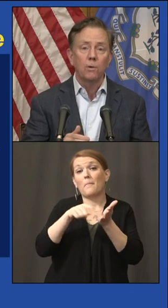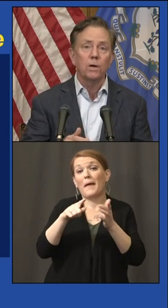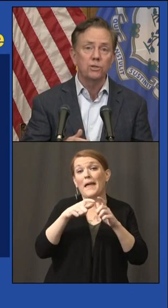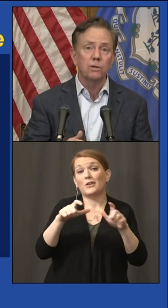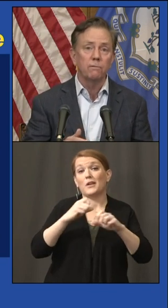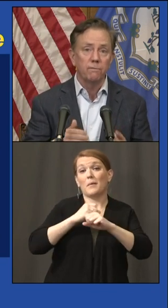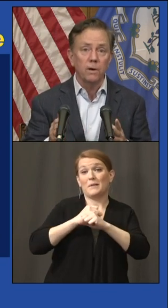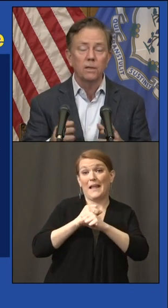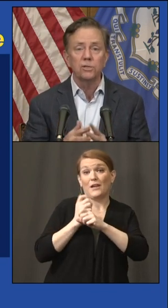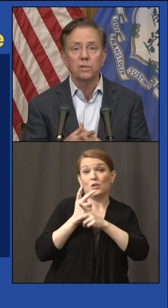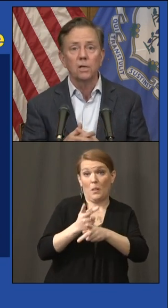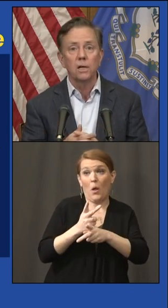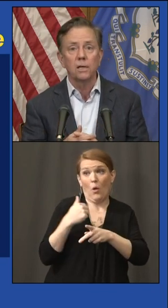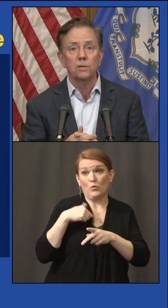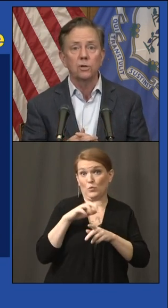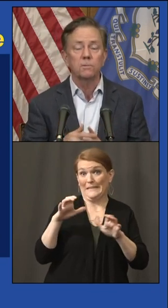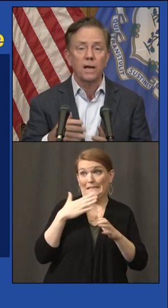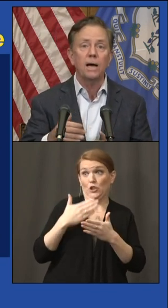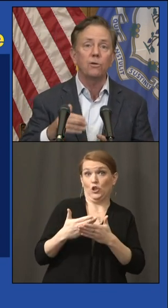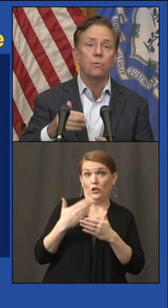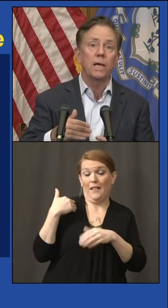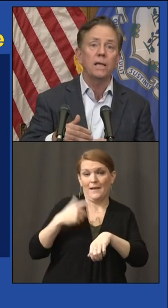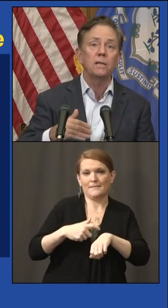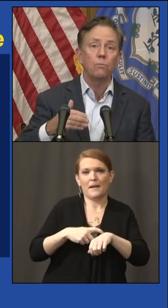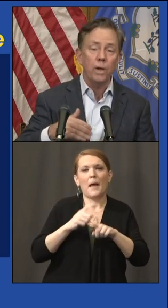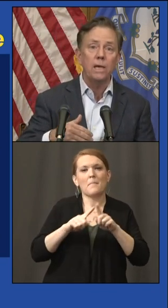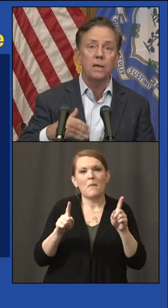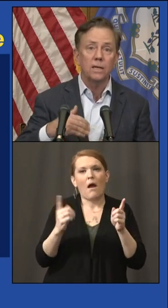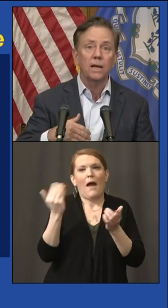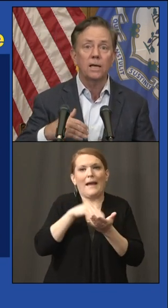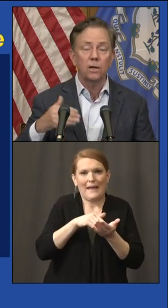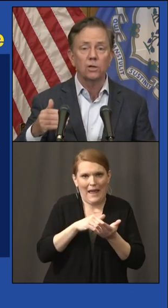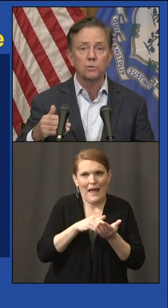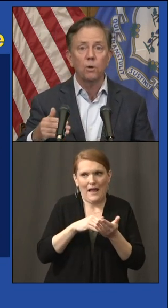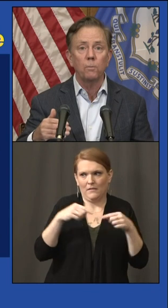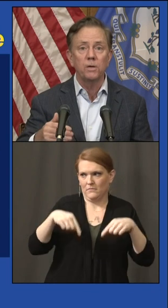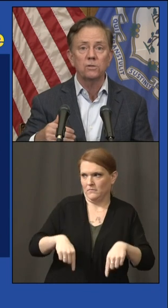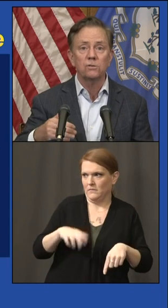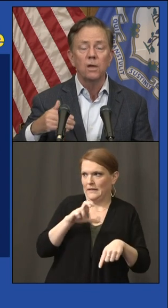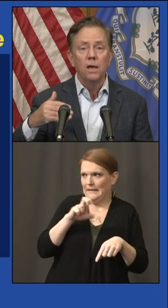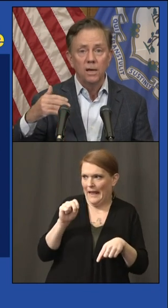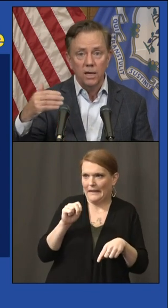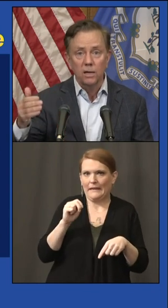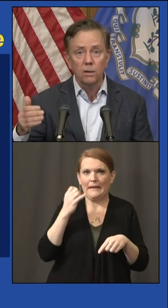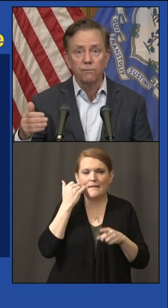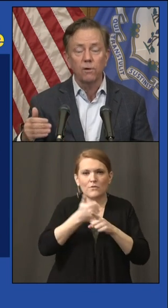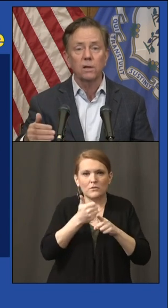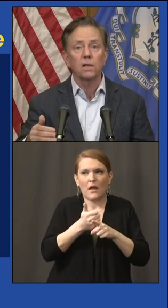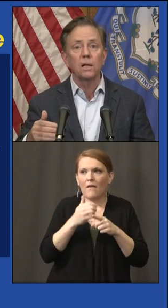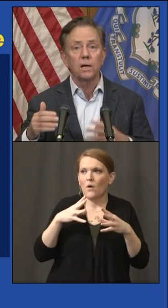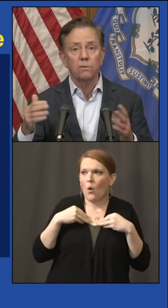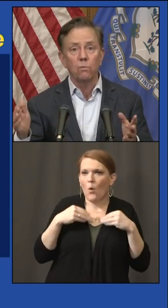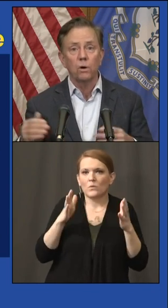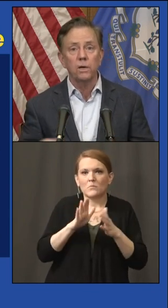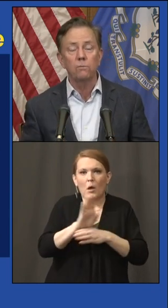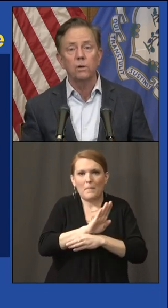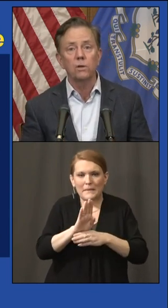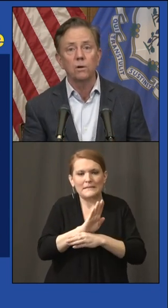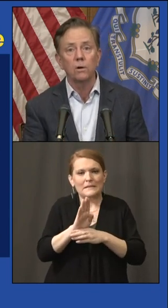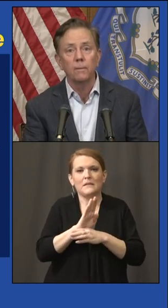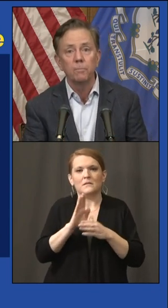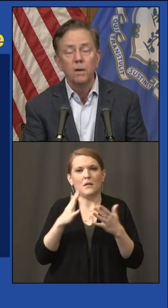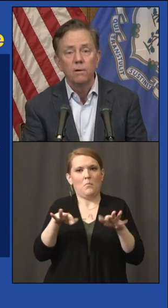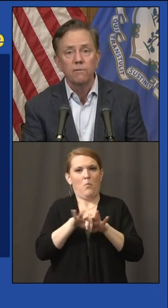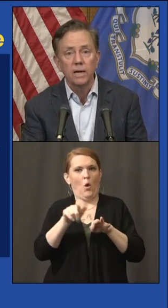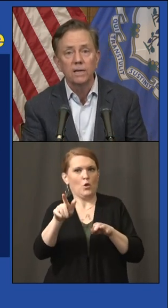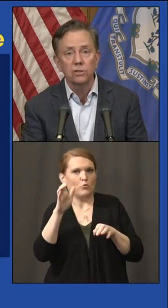But I want you to listen to Glenland in terms of how you, again, we, Connecticut, in our small business, can get to the front of the line working with